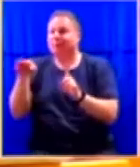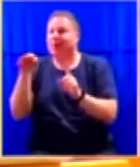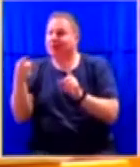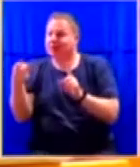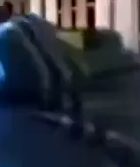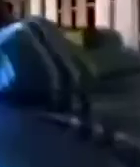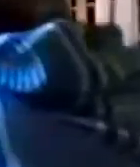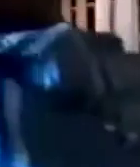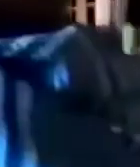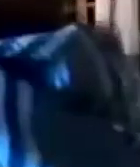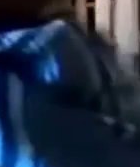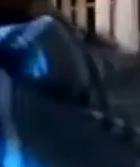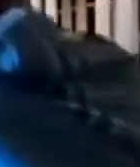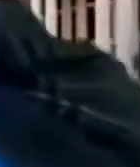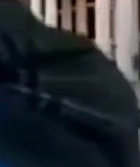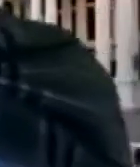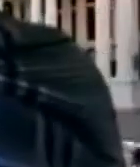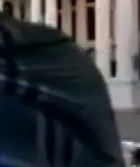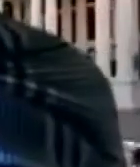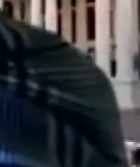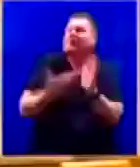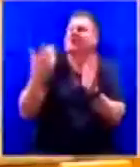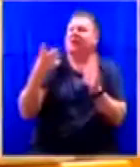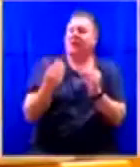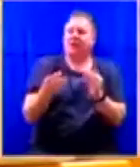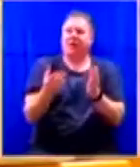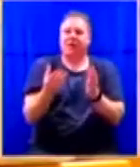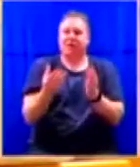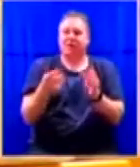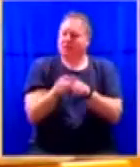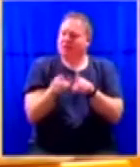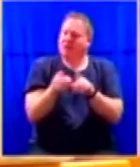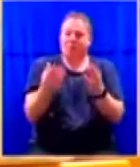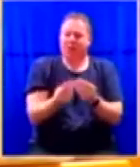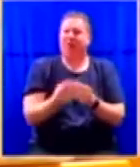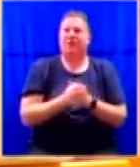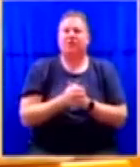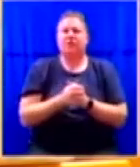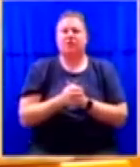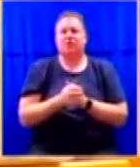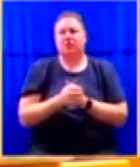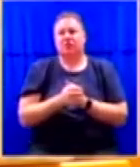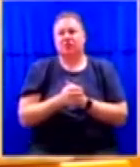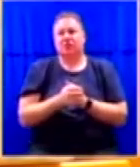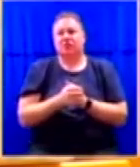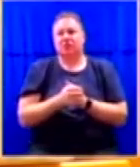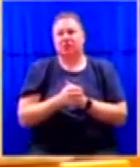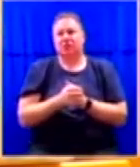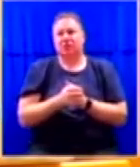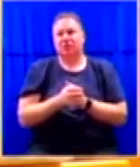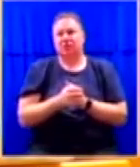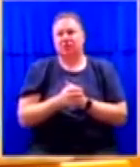they will have certain conditions. And the conditions will range from things like, you